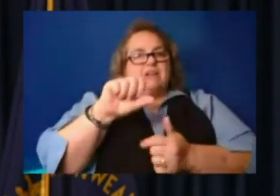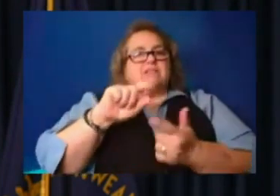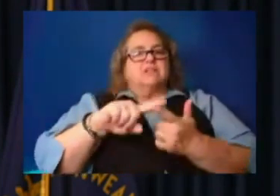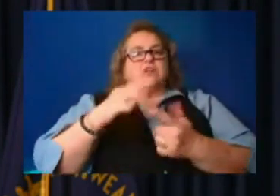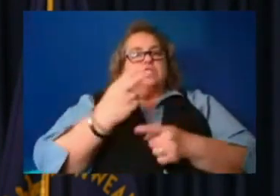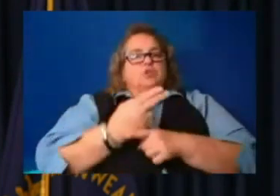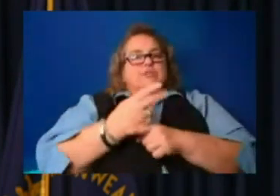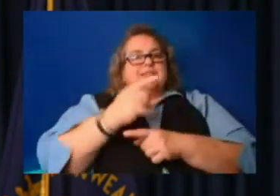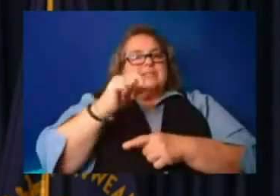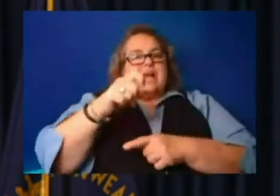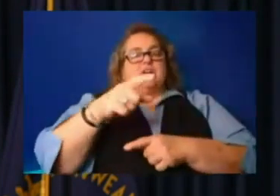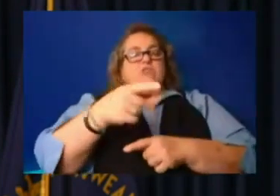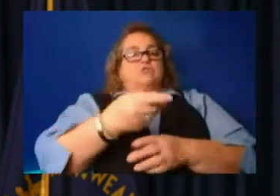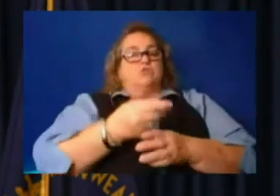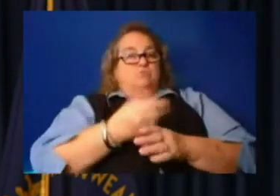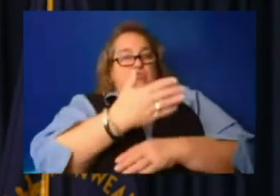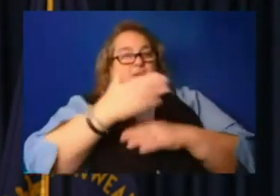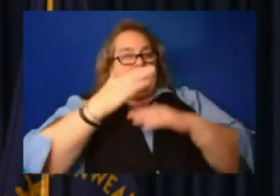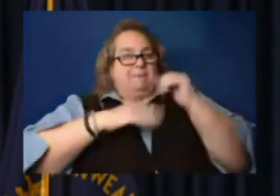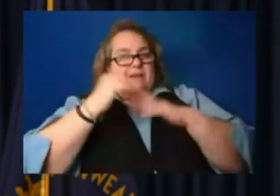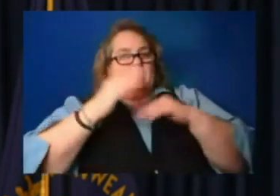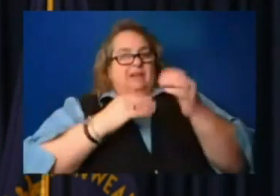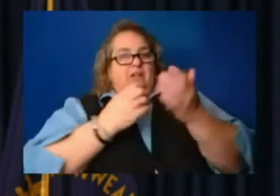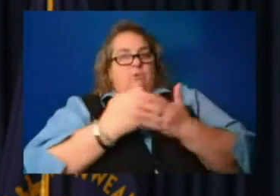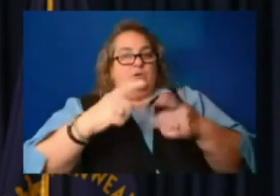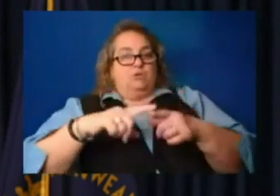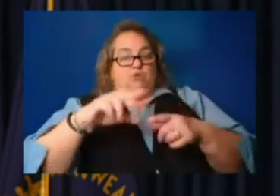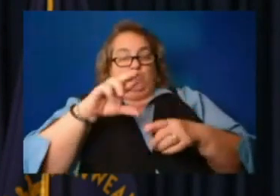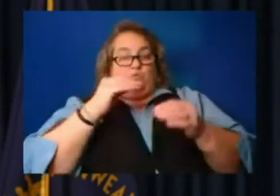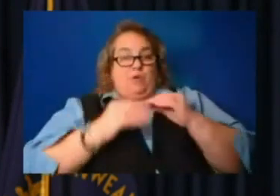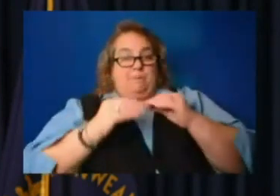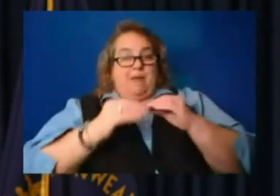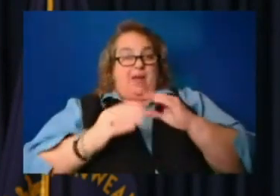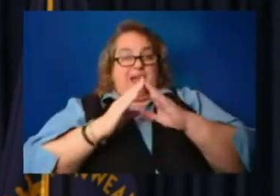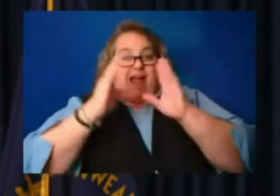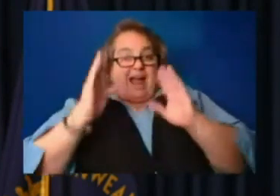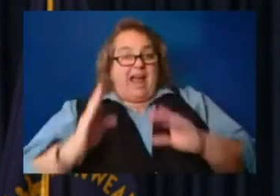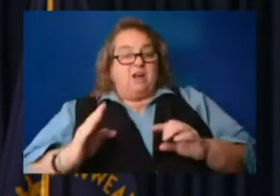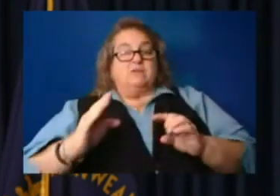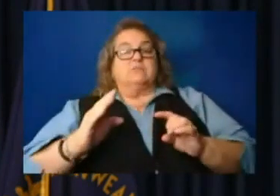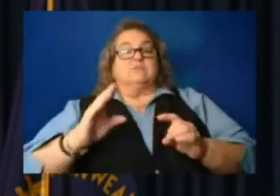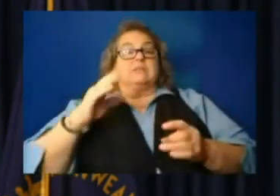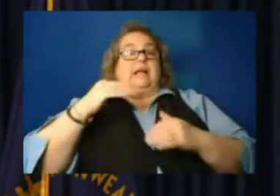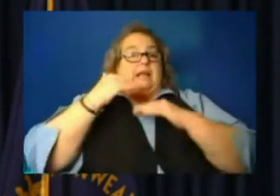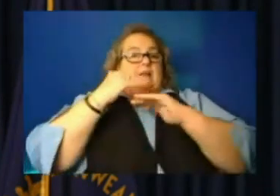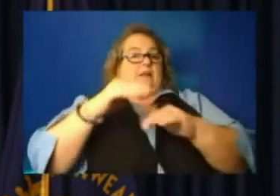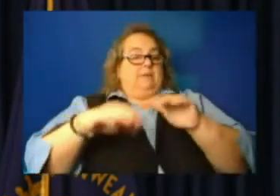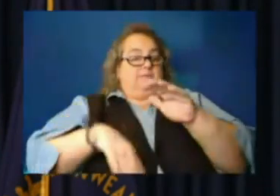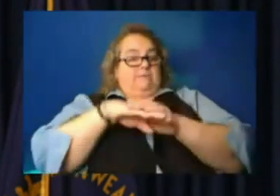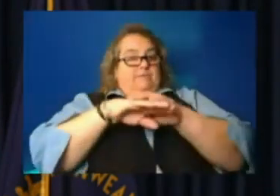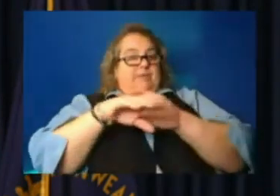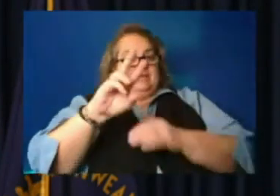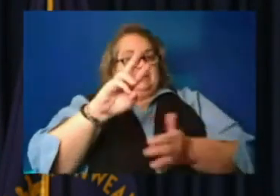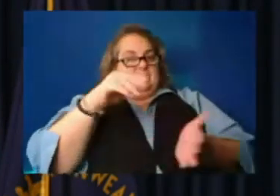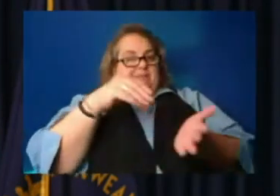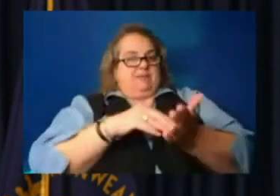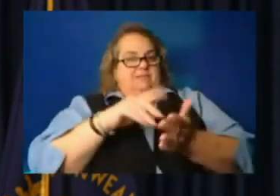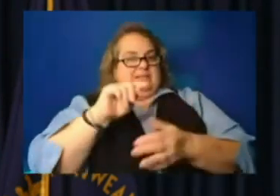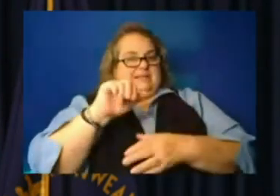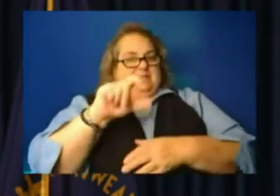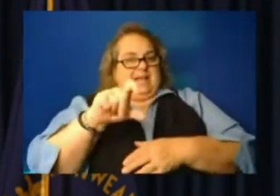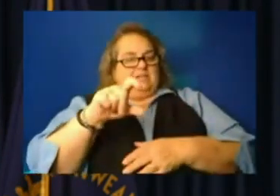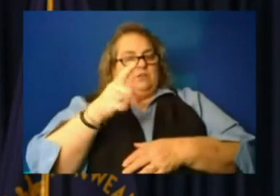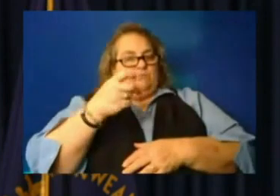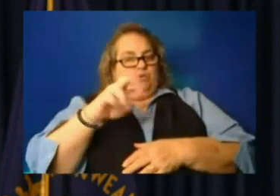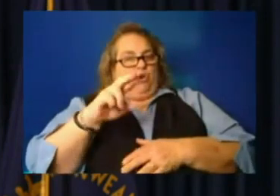equipment to repair from this disaster. The limit is 6000 in tax per building. You have three